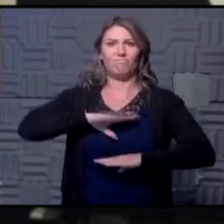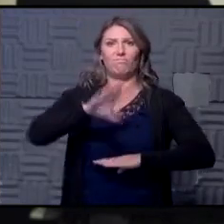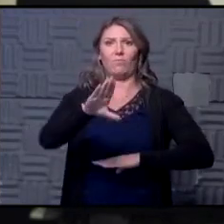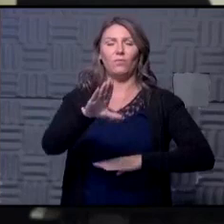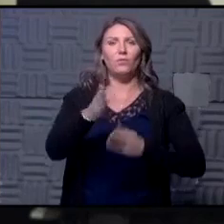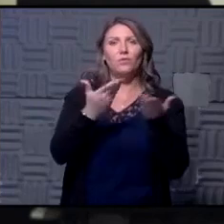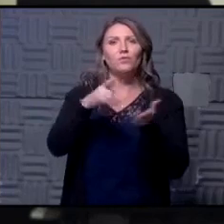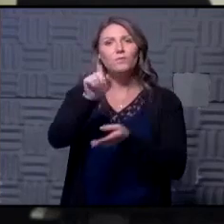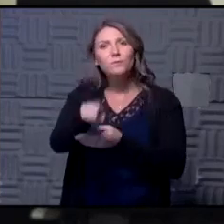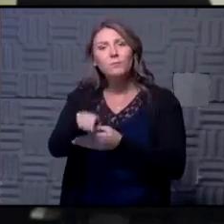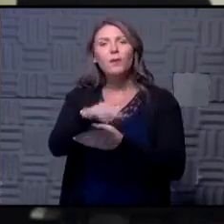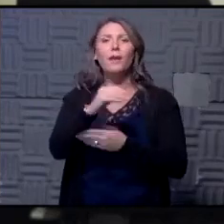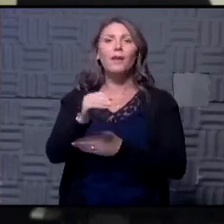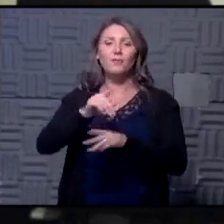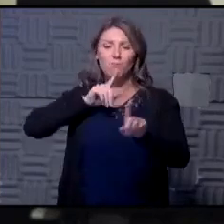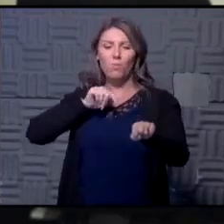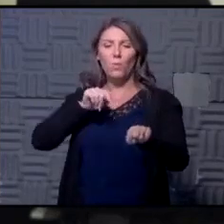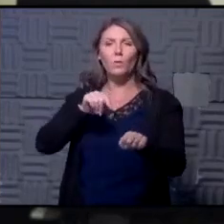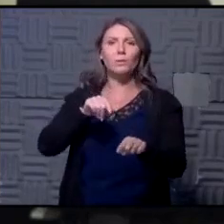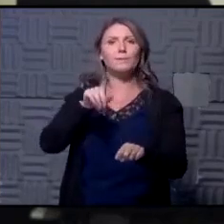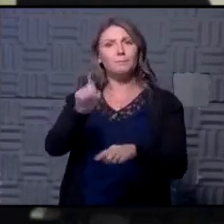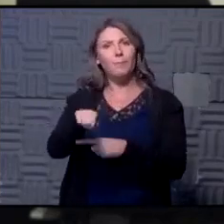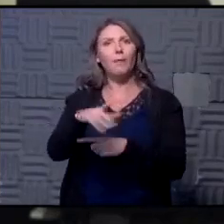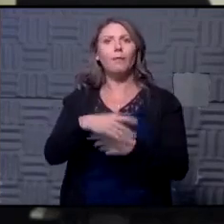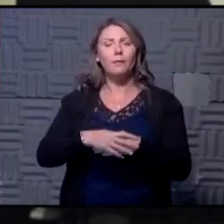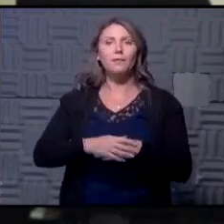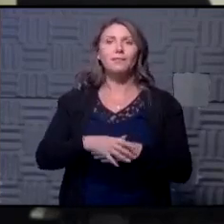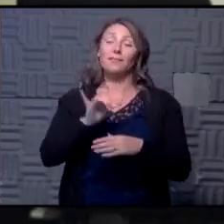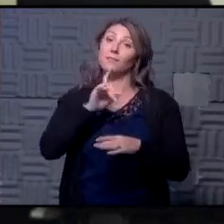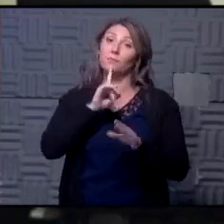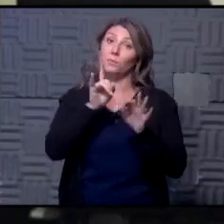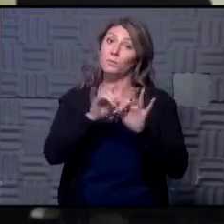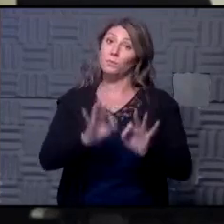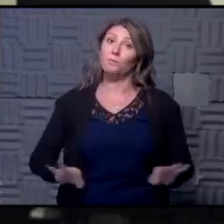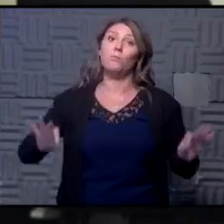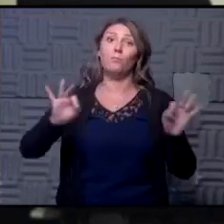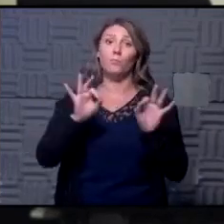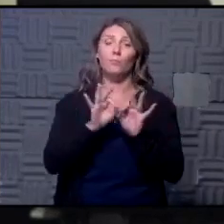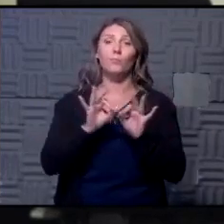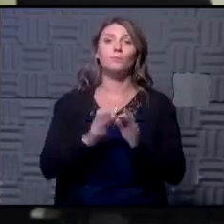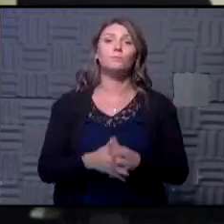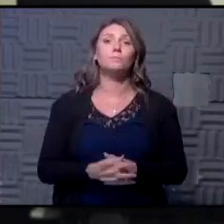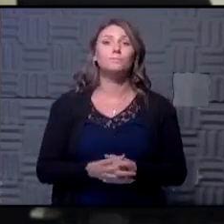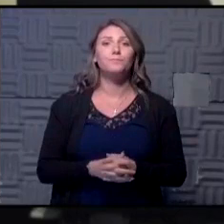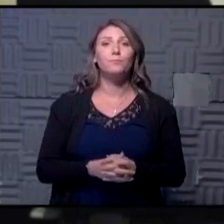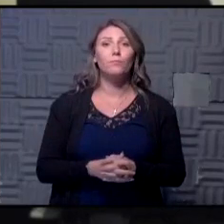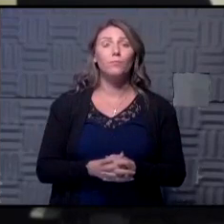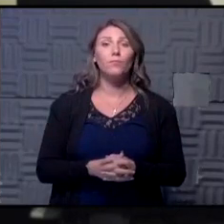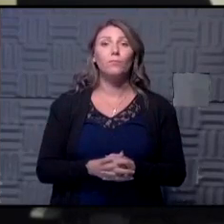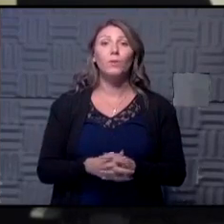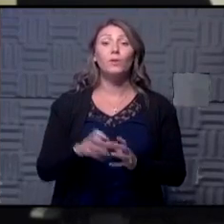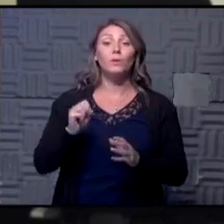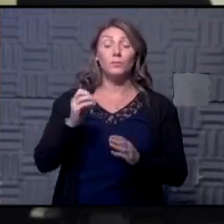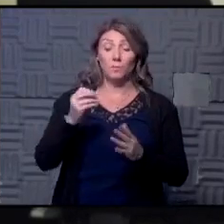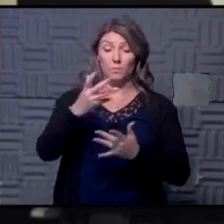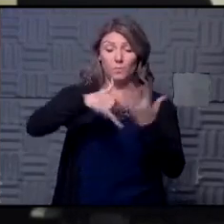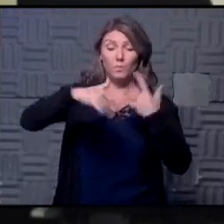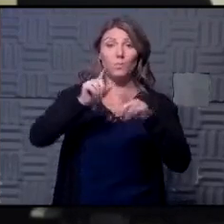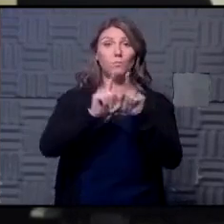demands their order demands which is very important so they you know social distancing